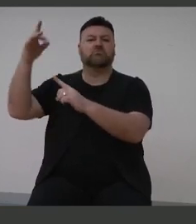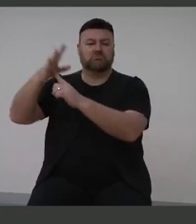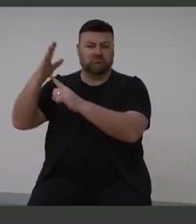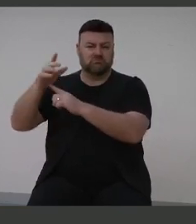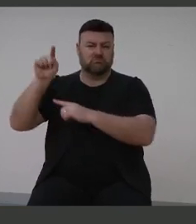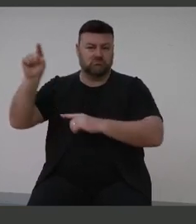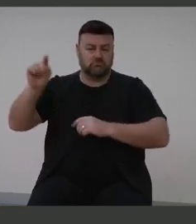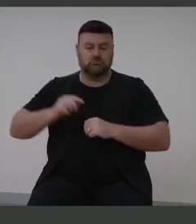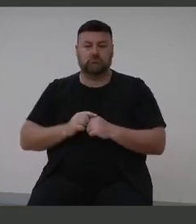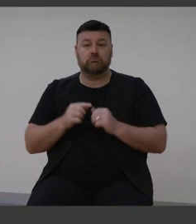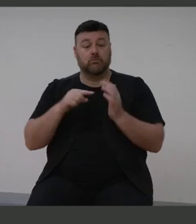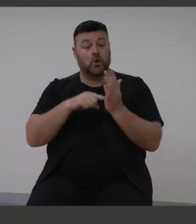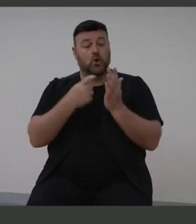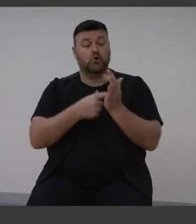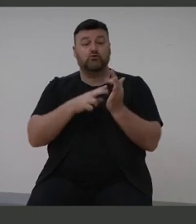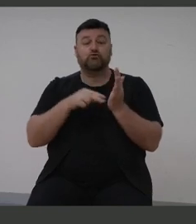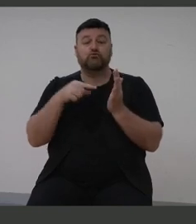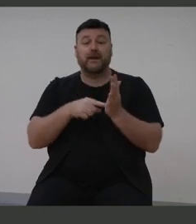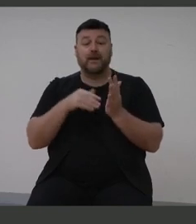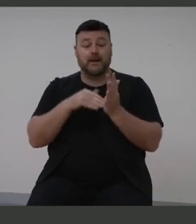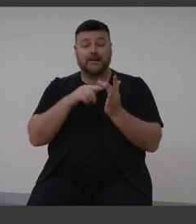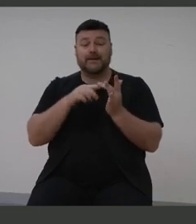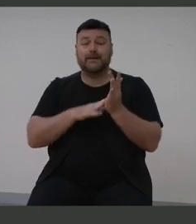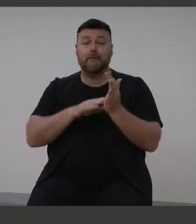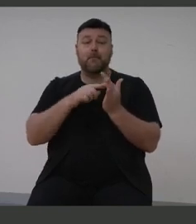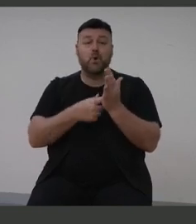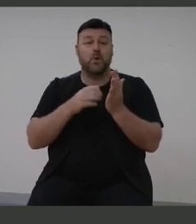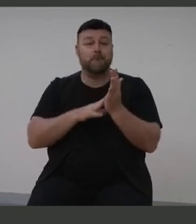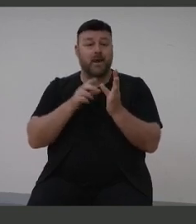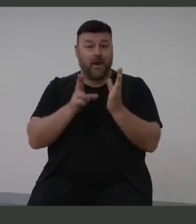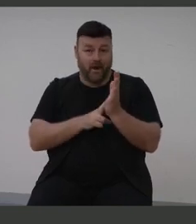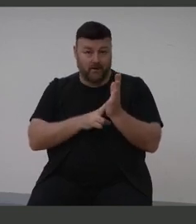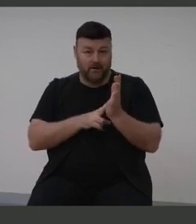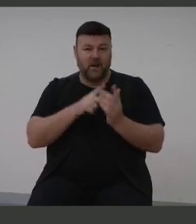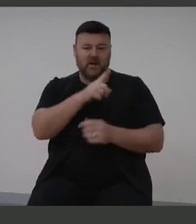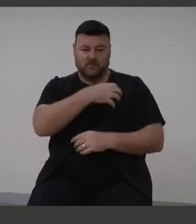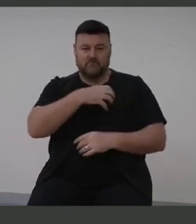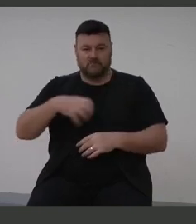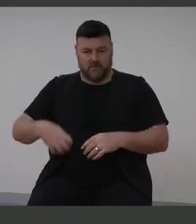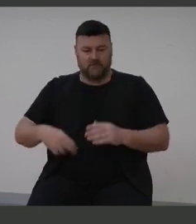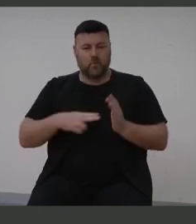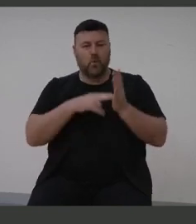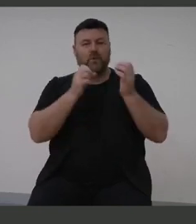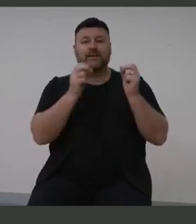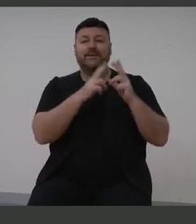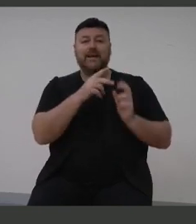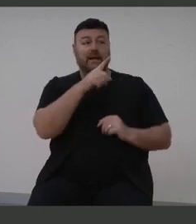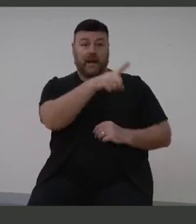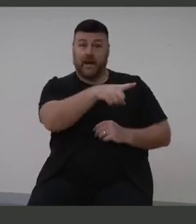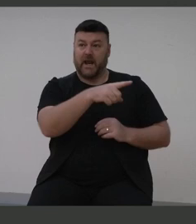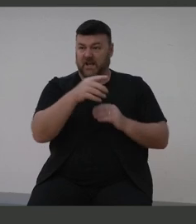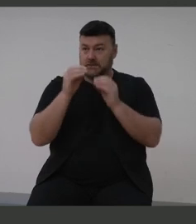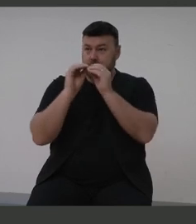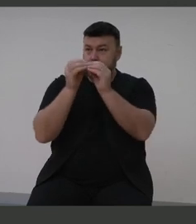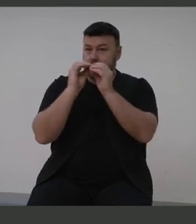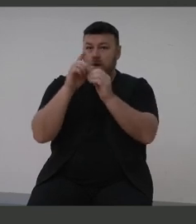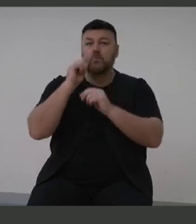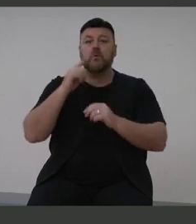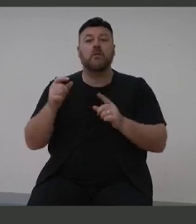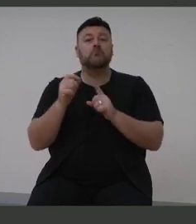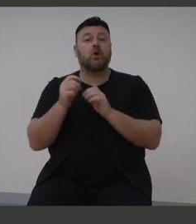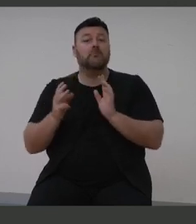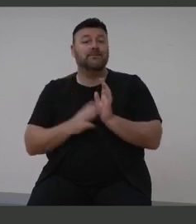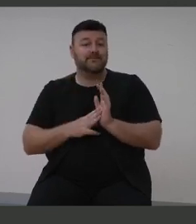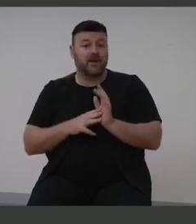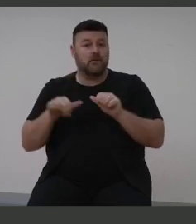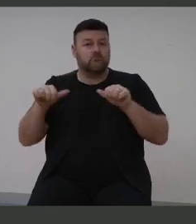member for North Sydney, was listening. He persuaded the Prime Minister of the day to establish a parliamentary inquiry to hearing health and